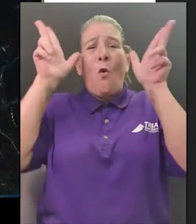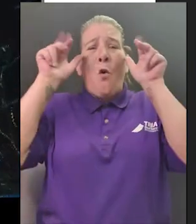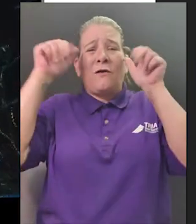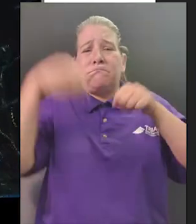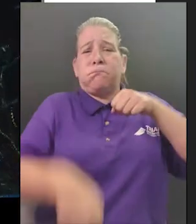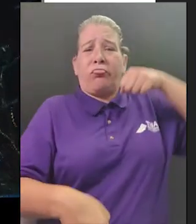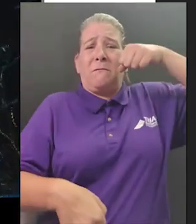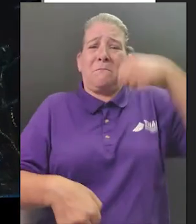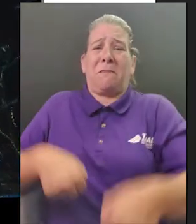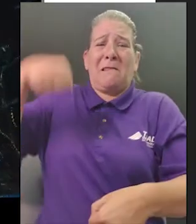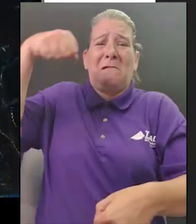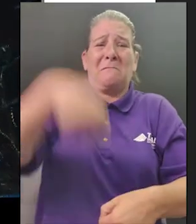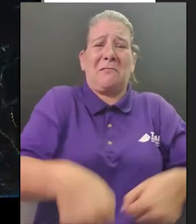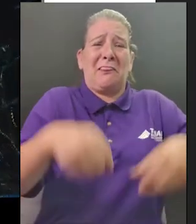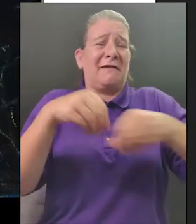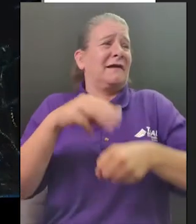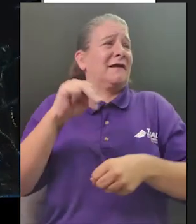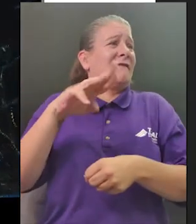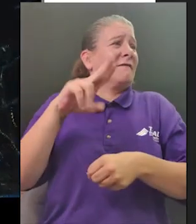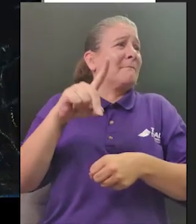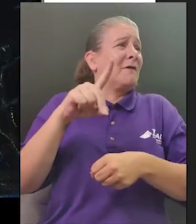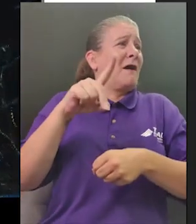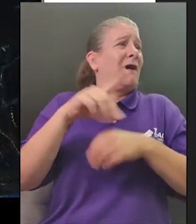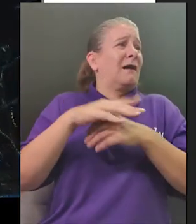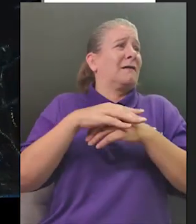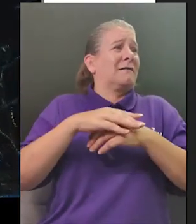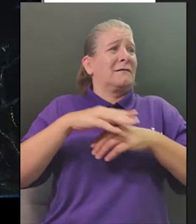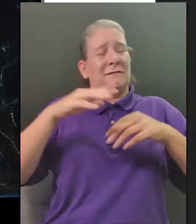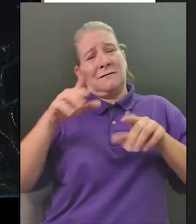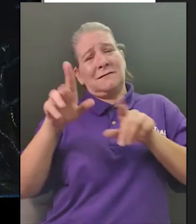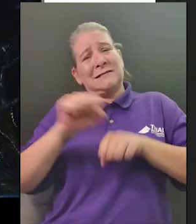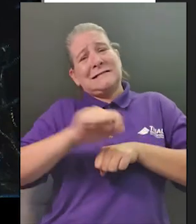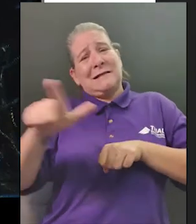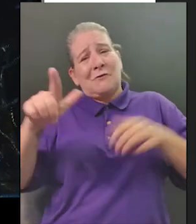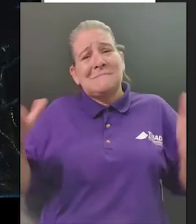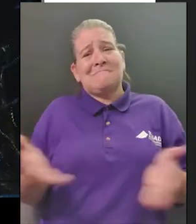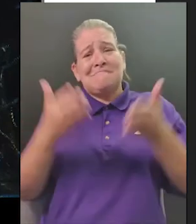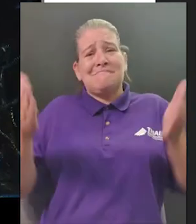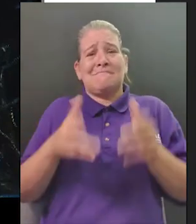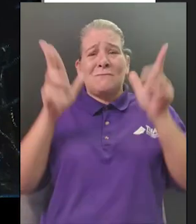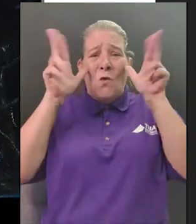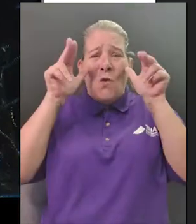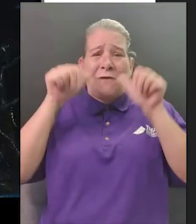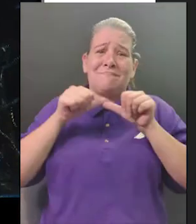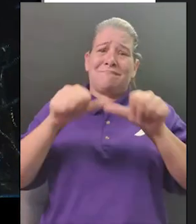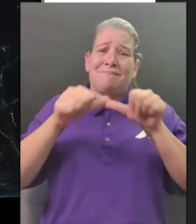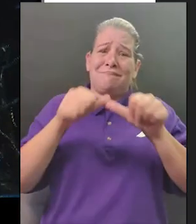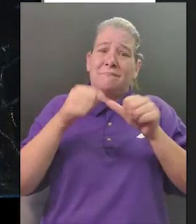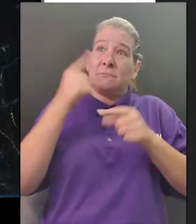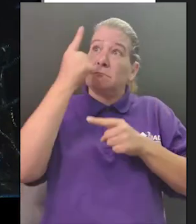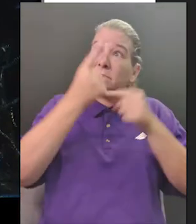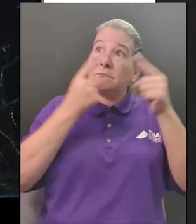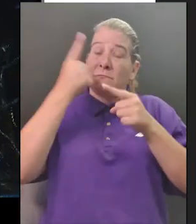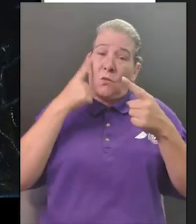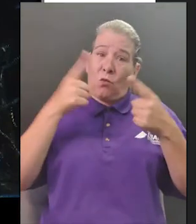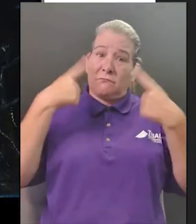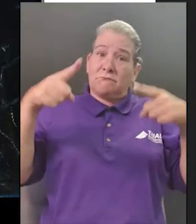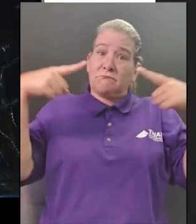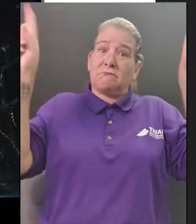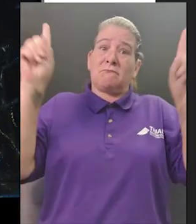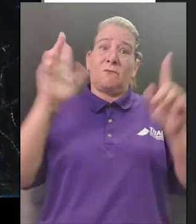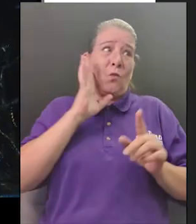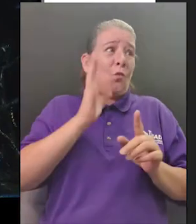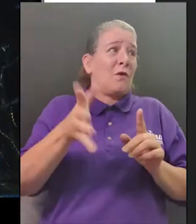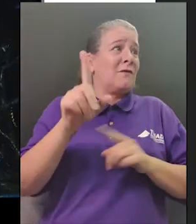his hooves made slushing noises slush slush slush sibyl urged him on she thought how